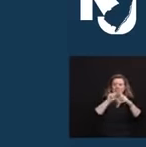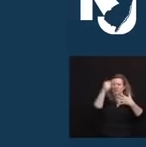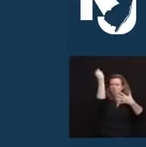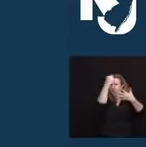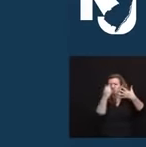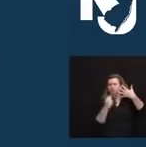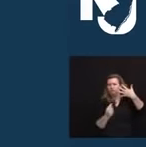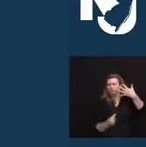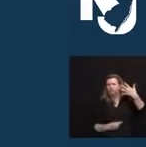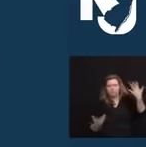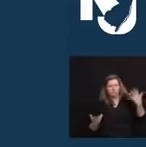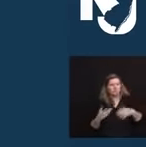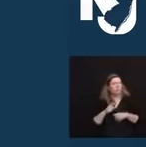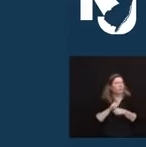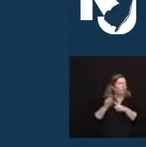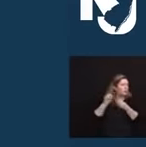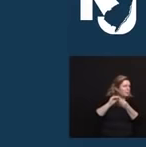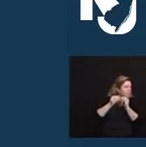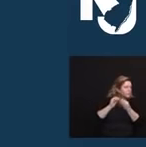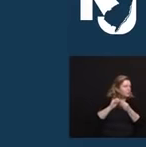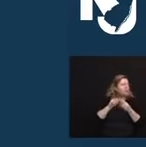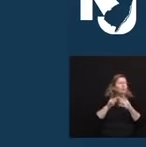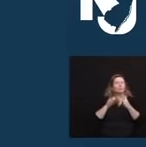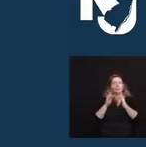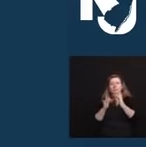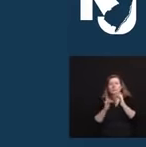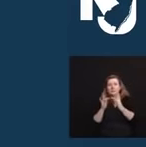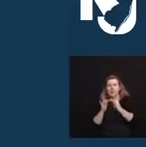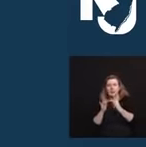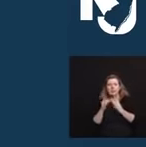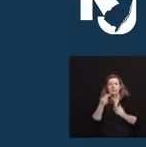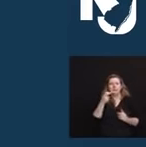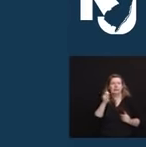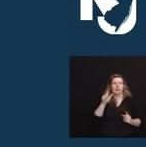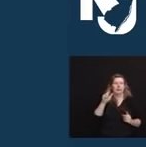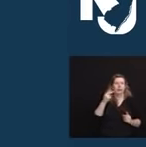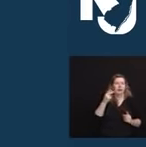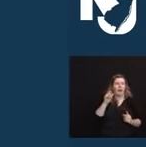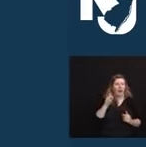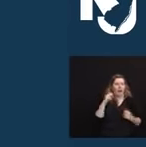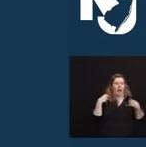at that website at the bottom, HealHealthCareWorkers.com.